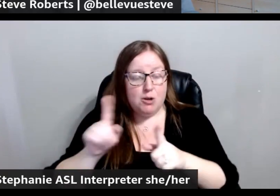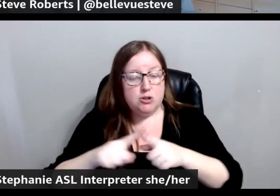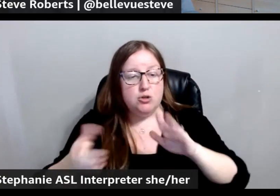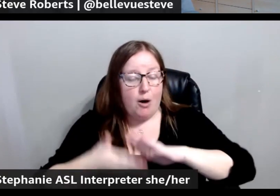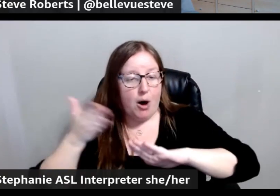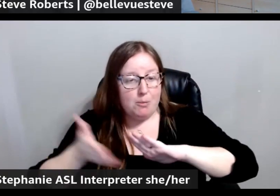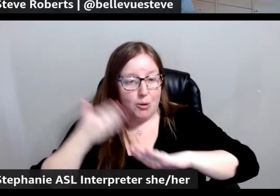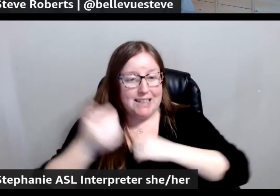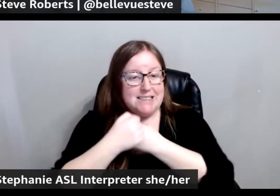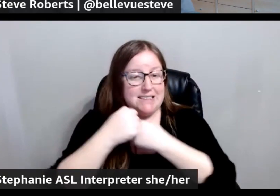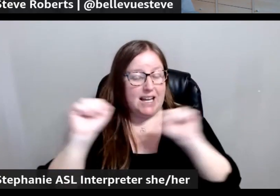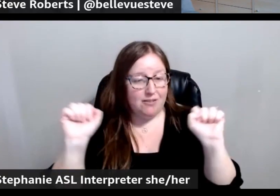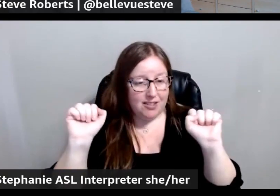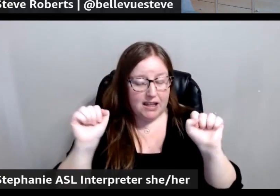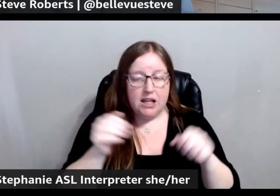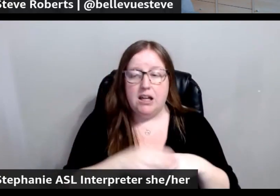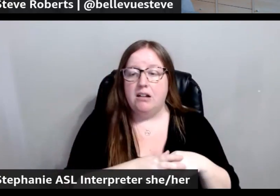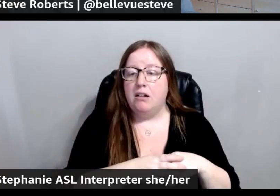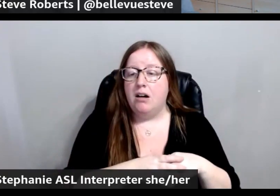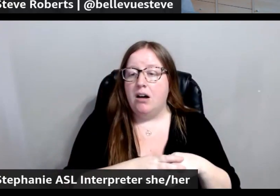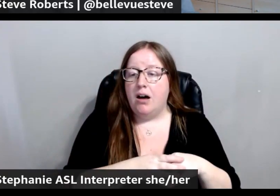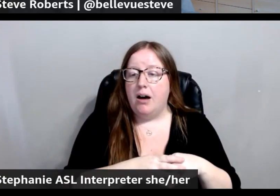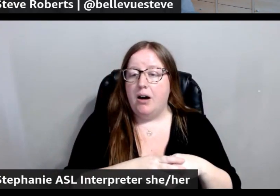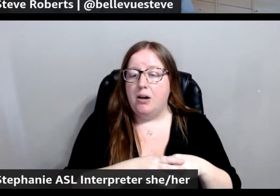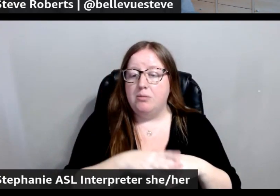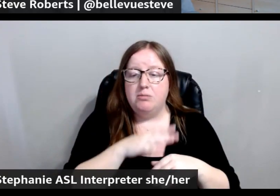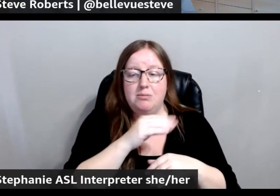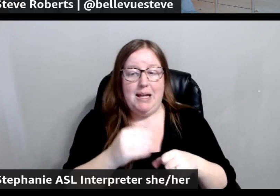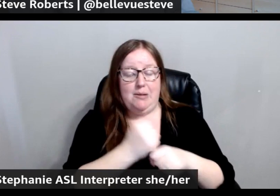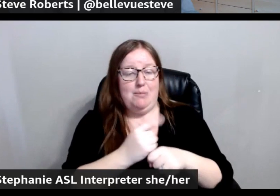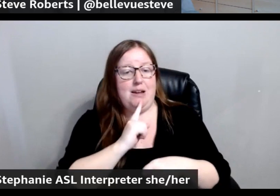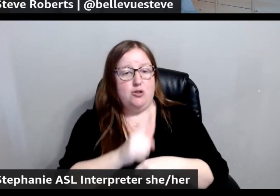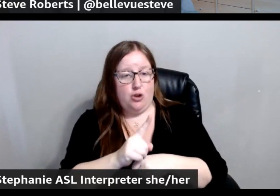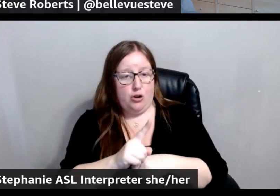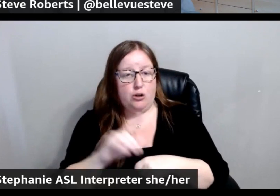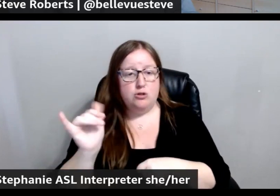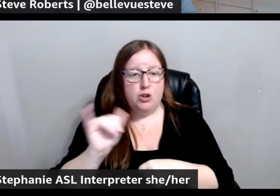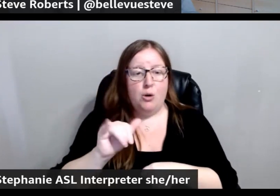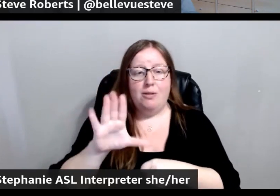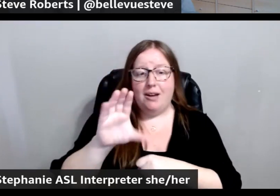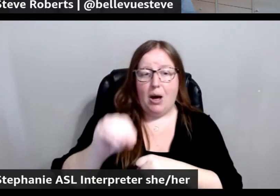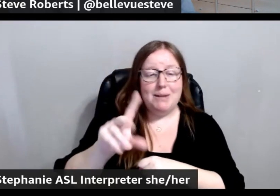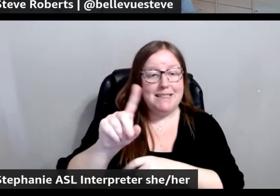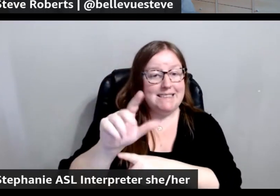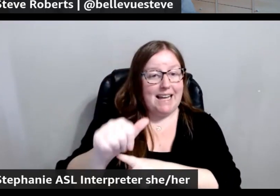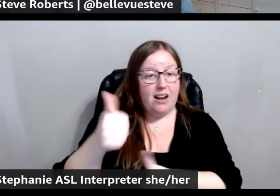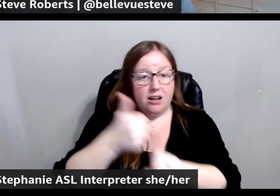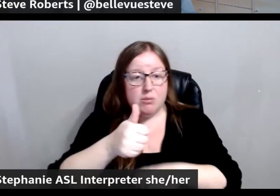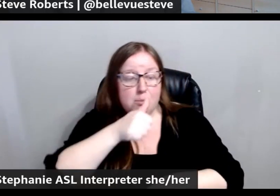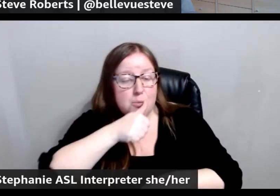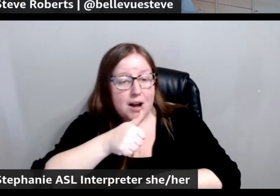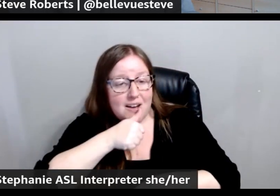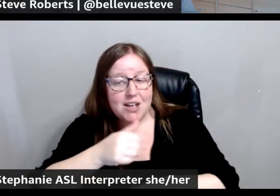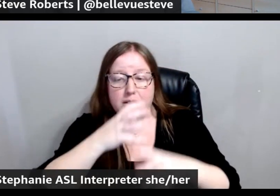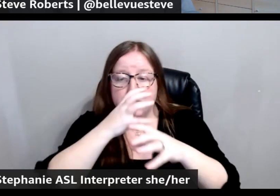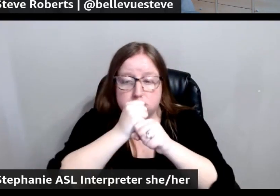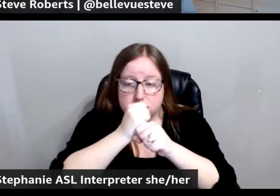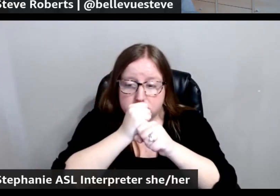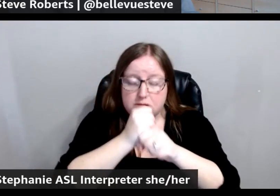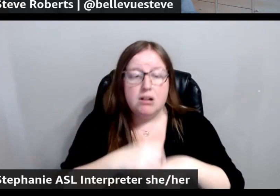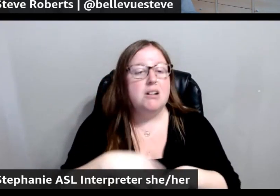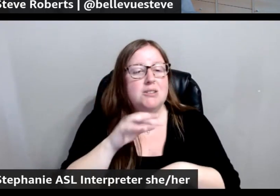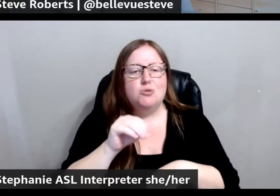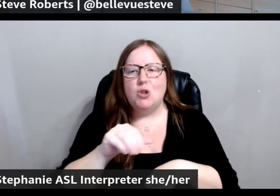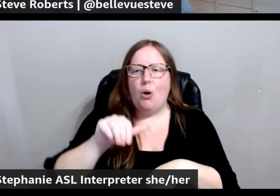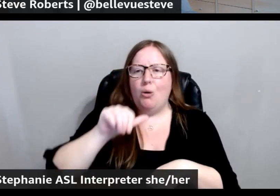safely, you know, and also keep everything related to the company's data private and confidential. So, they don't want